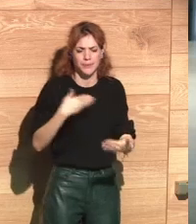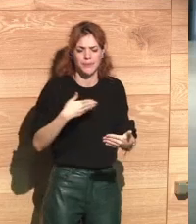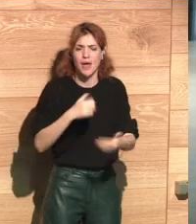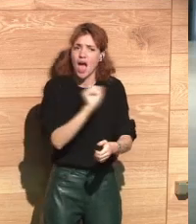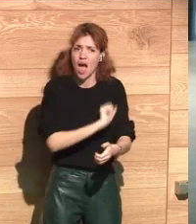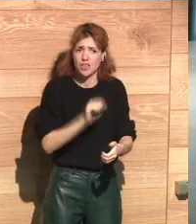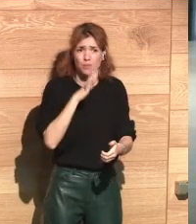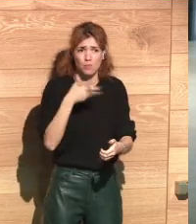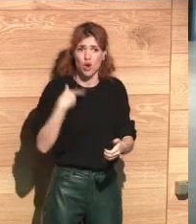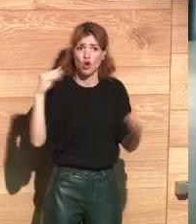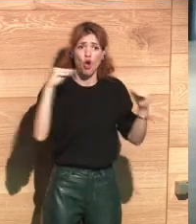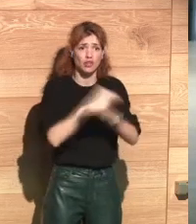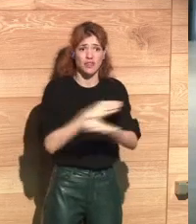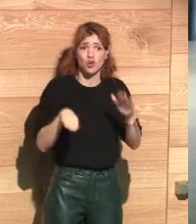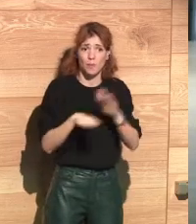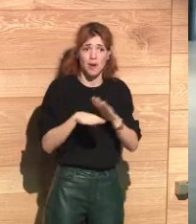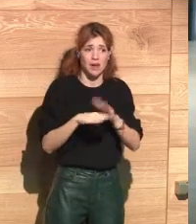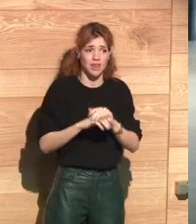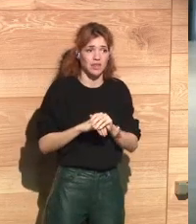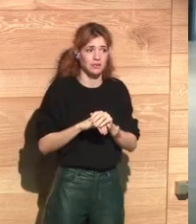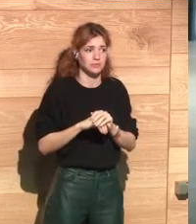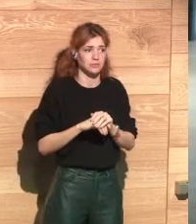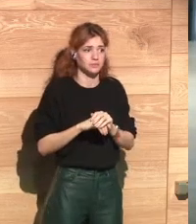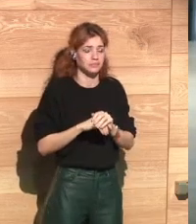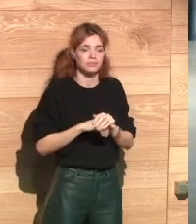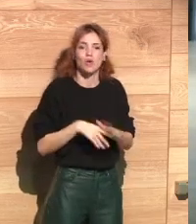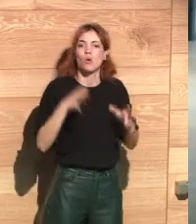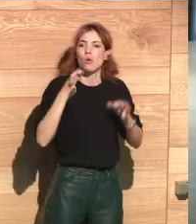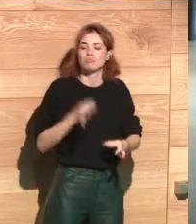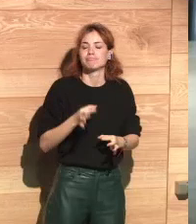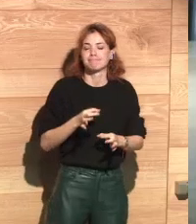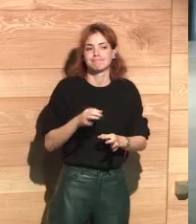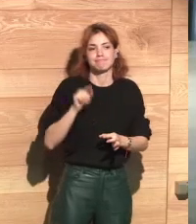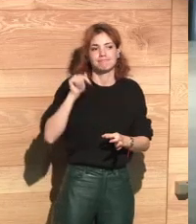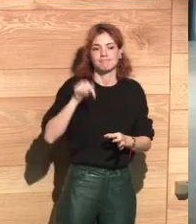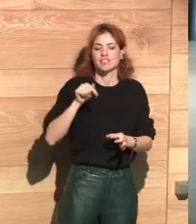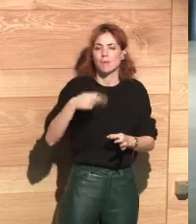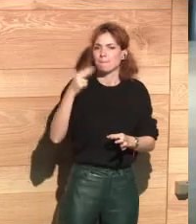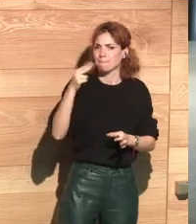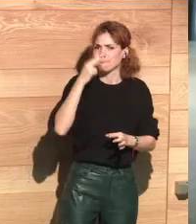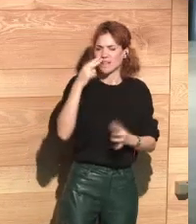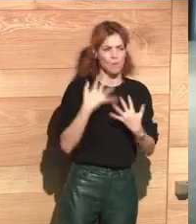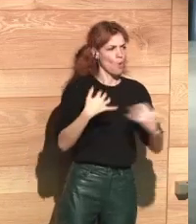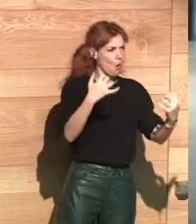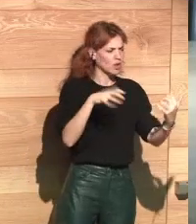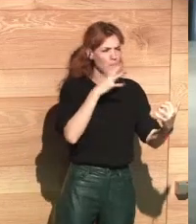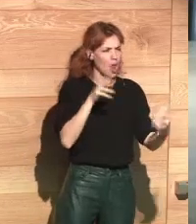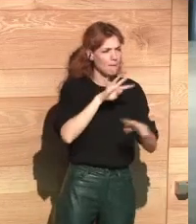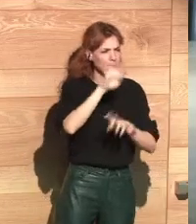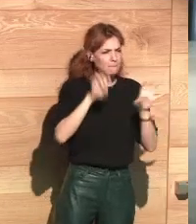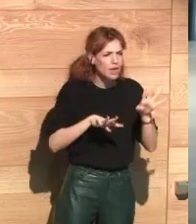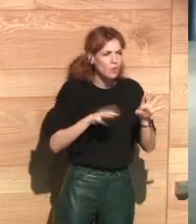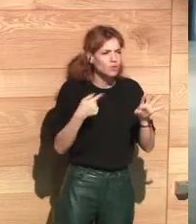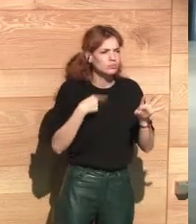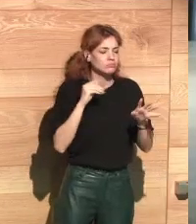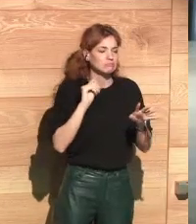data. And this contradiction will last for many years. This is